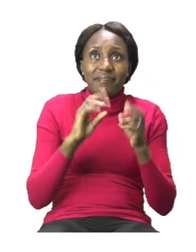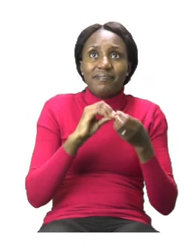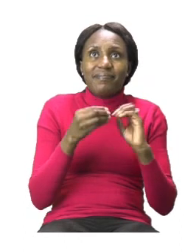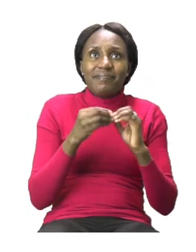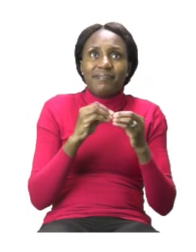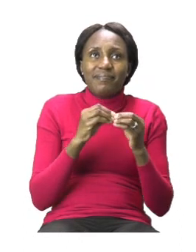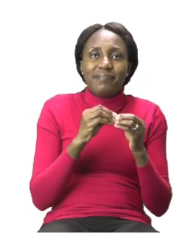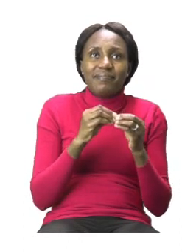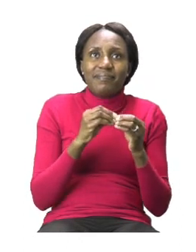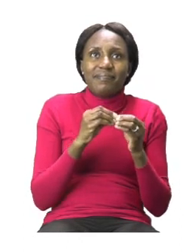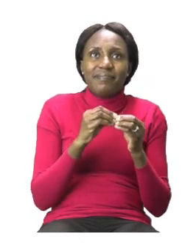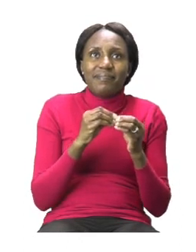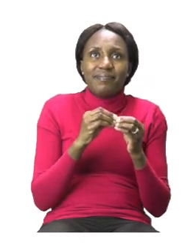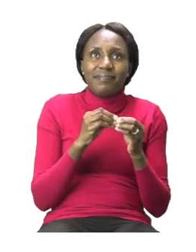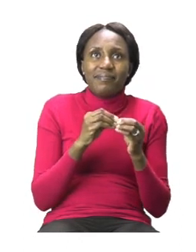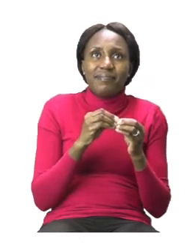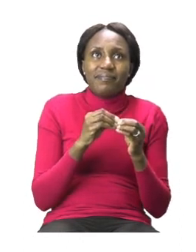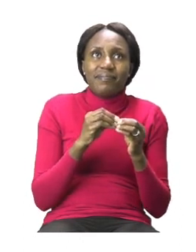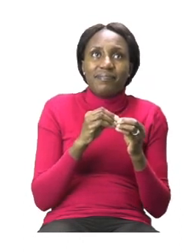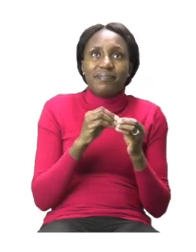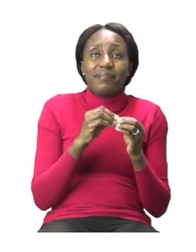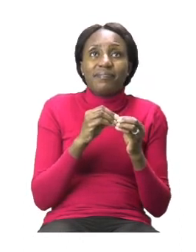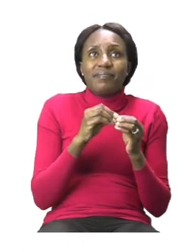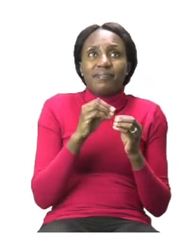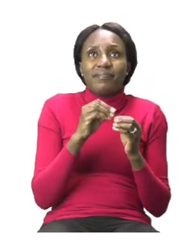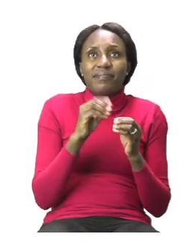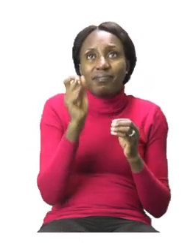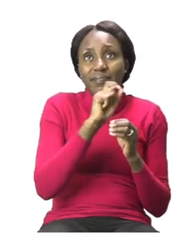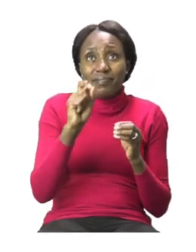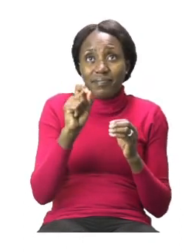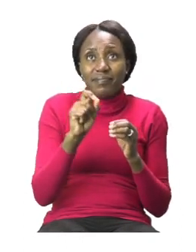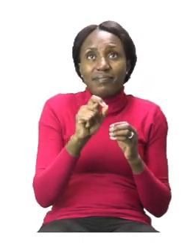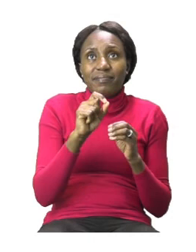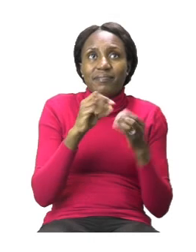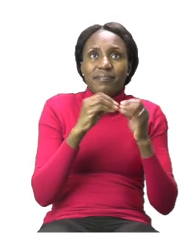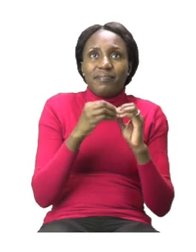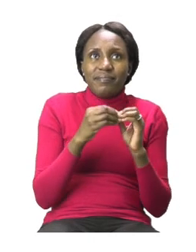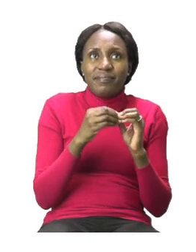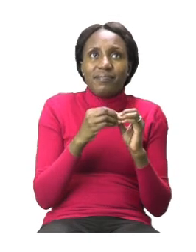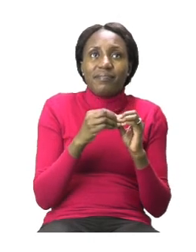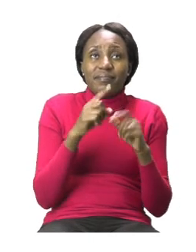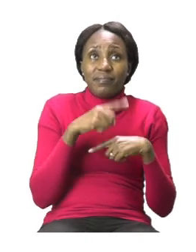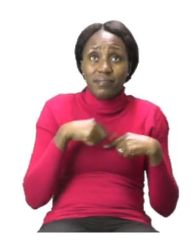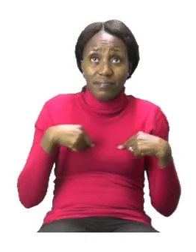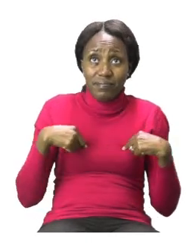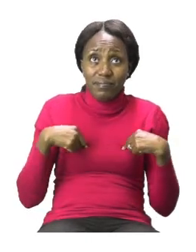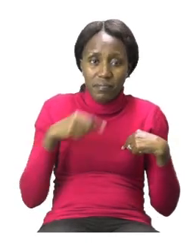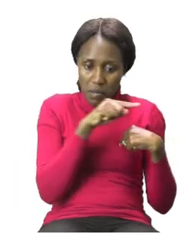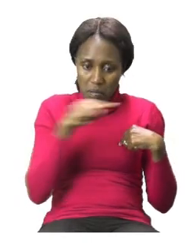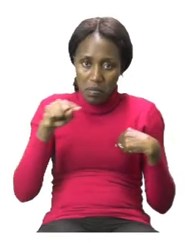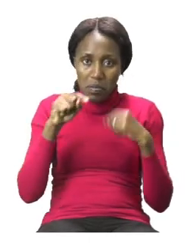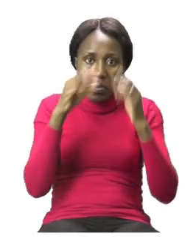have given us a number pattern and it's our job to copy that pattern.